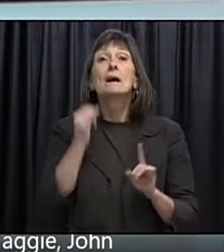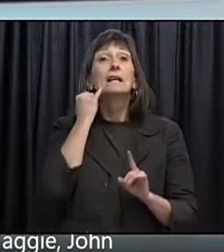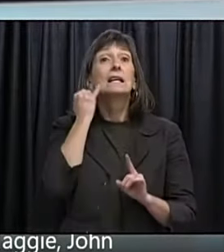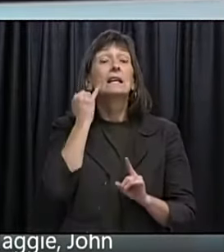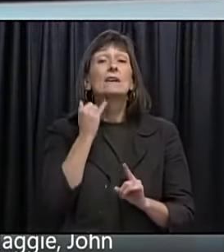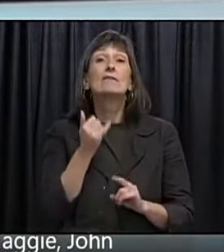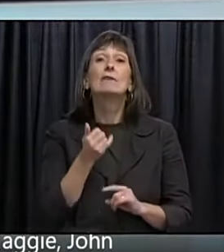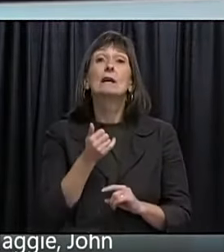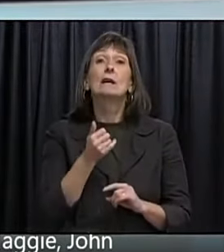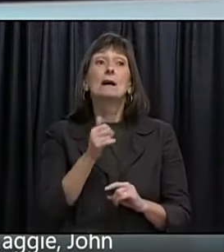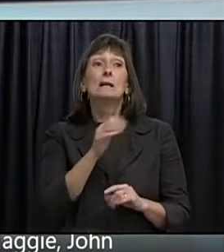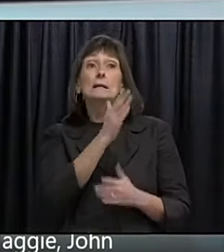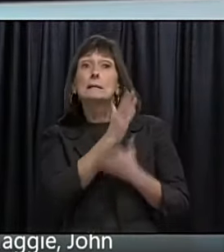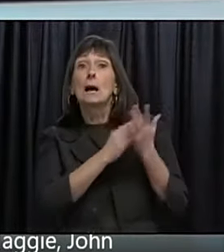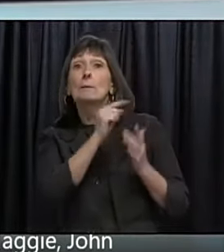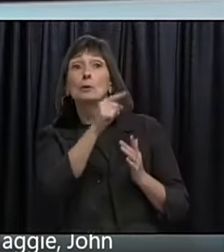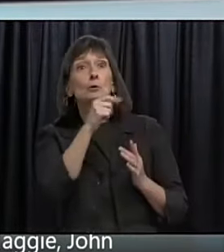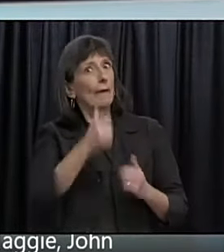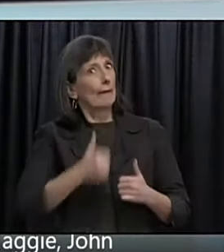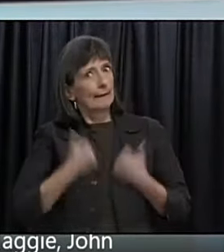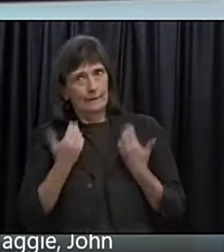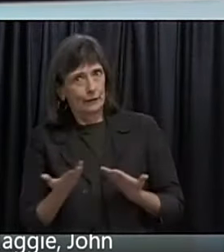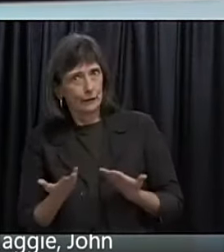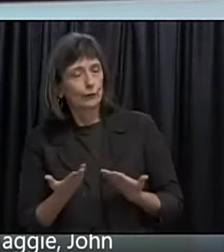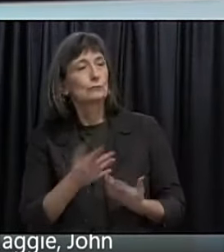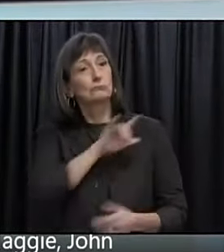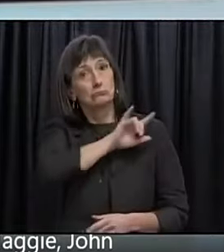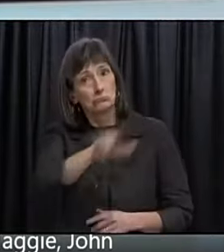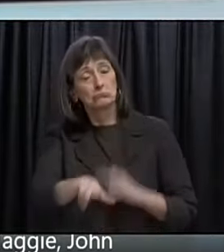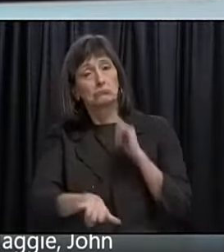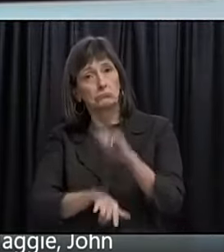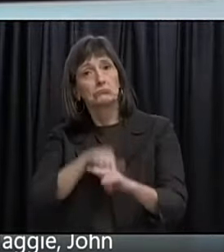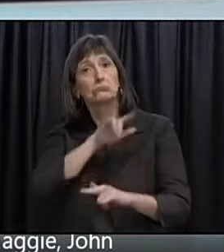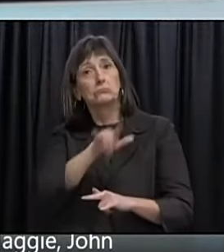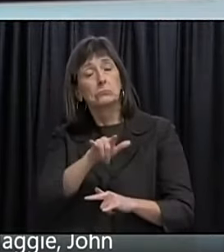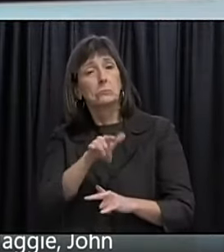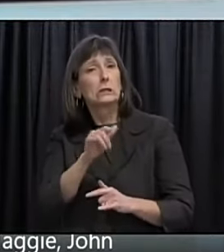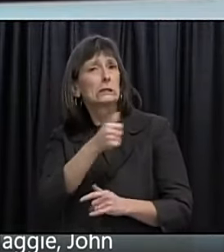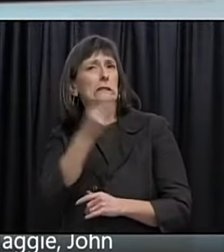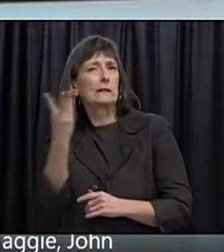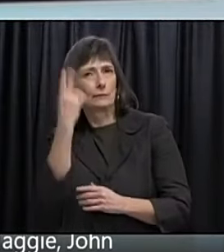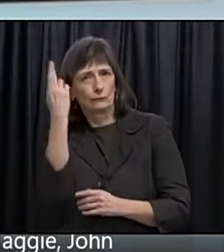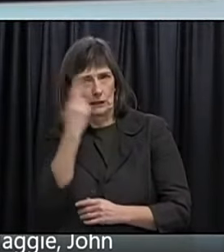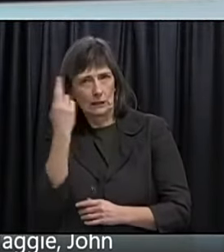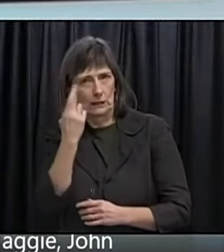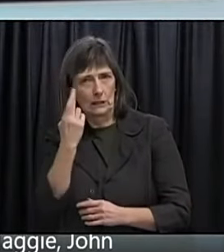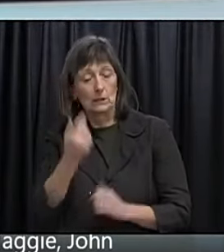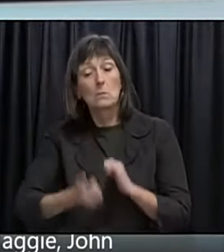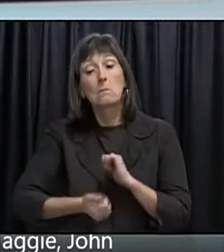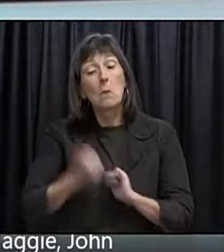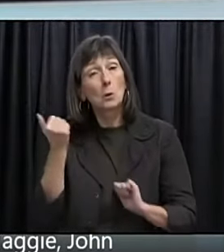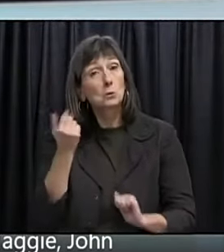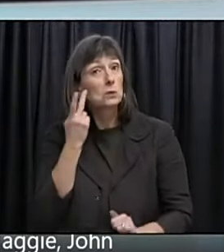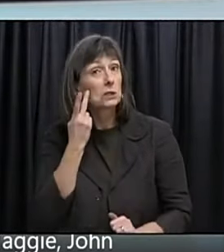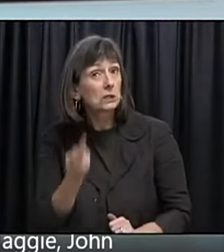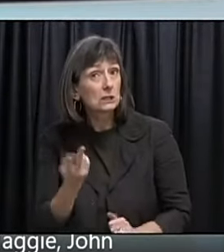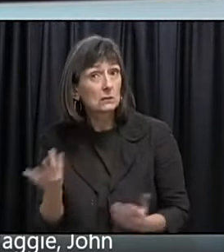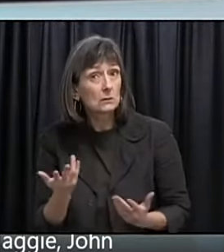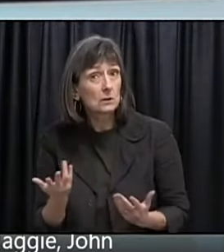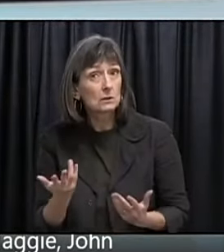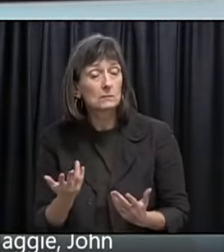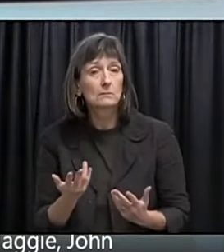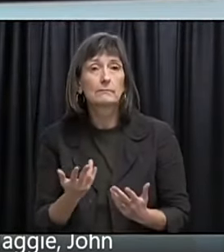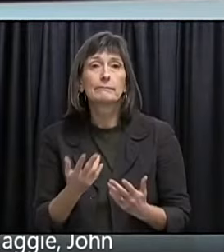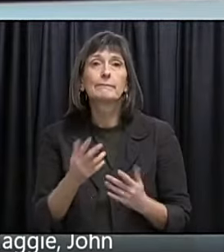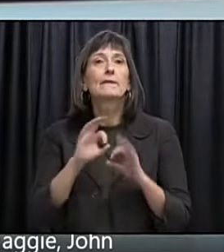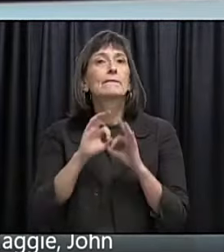-residents. Could be coming here. For a variety. Of reasons. The probably. The commonest. And most frequent. That we've seen. Is that